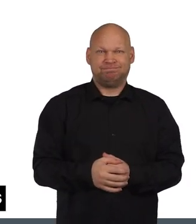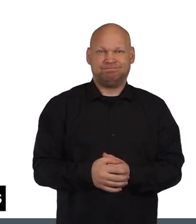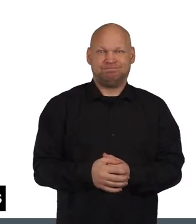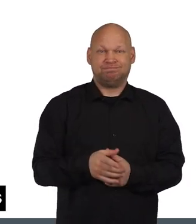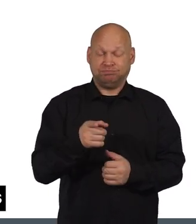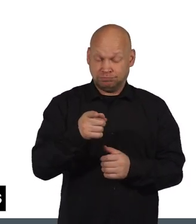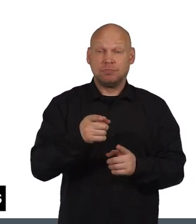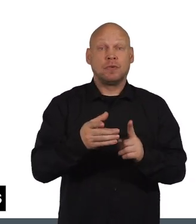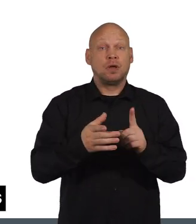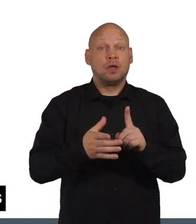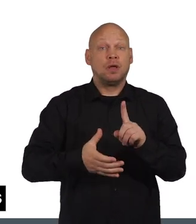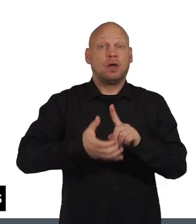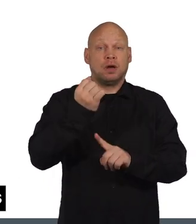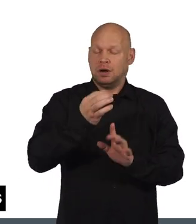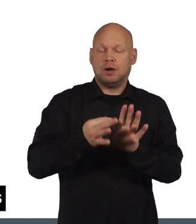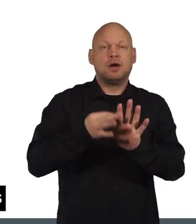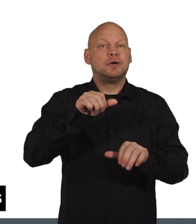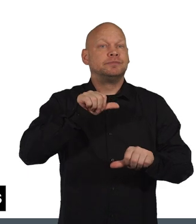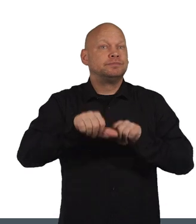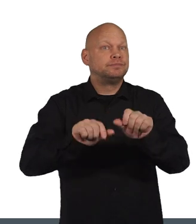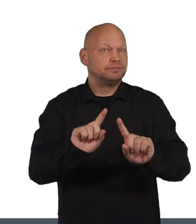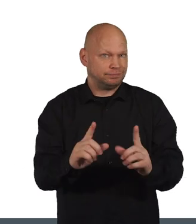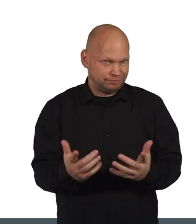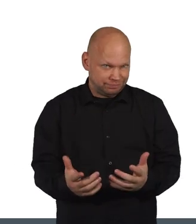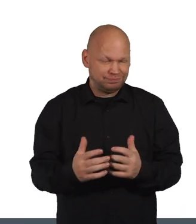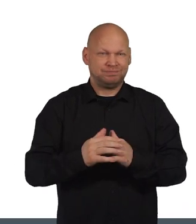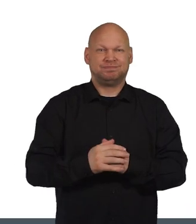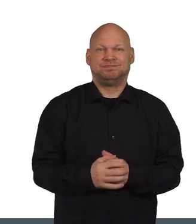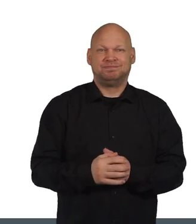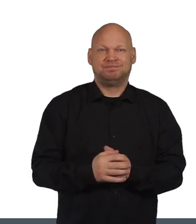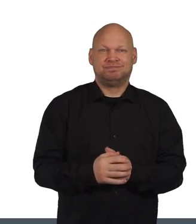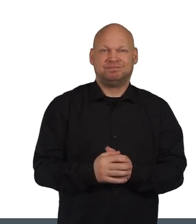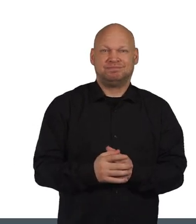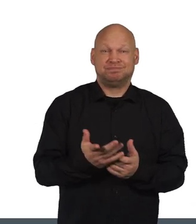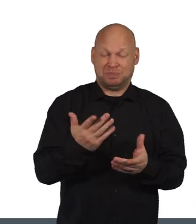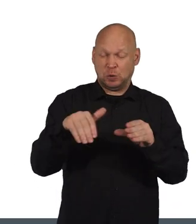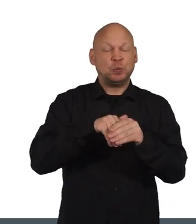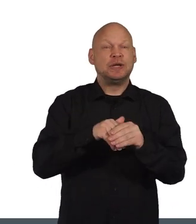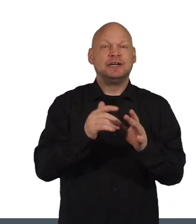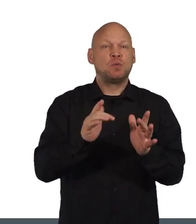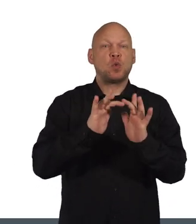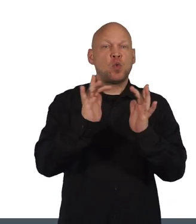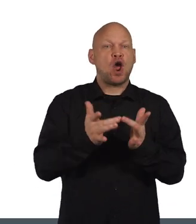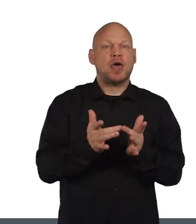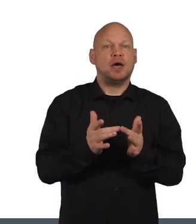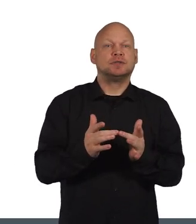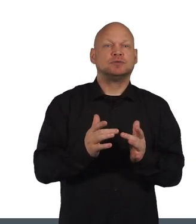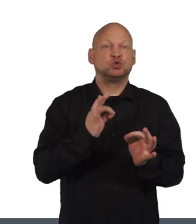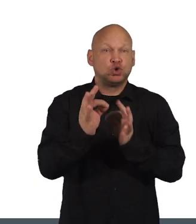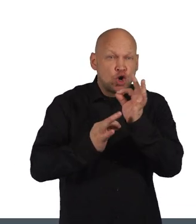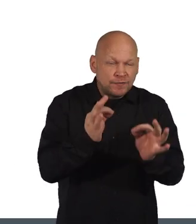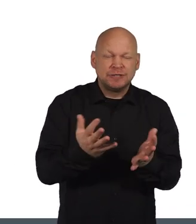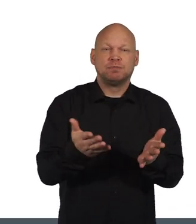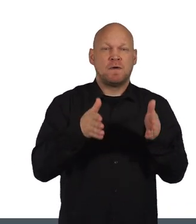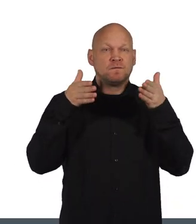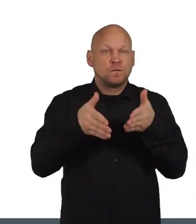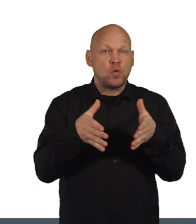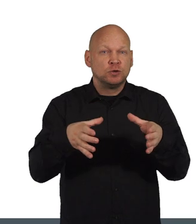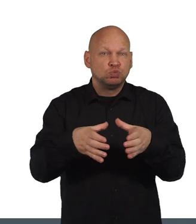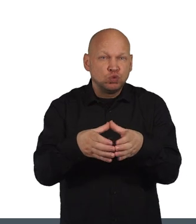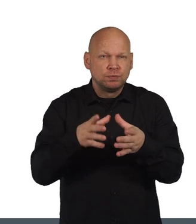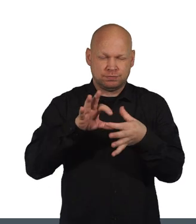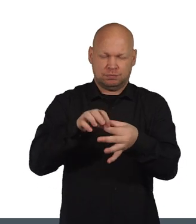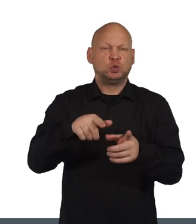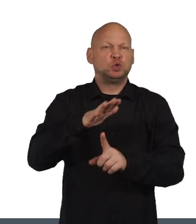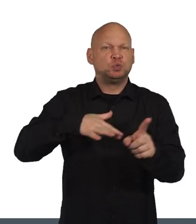The resulting outcome improvement process included an online survey and focus groups